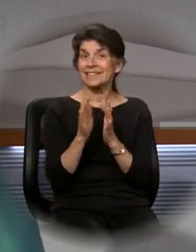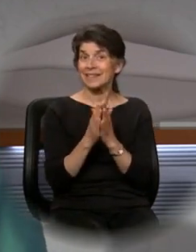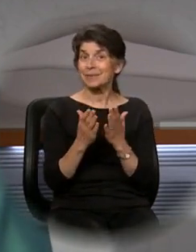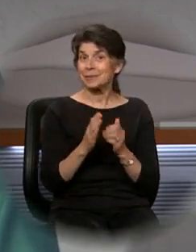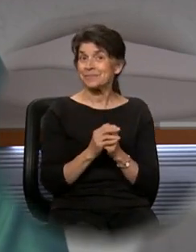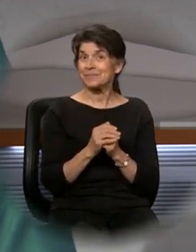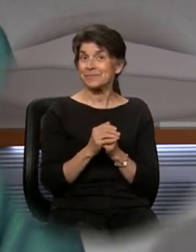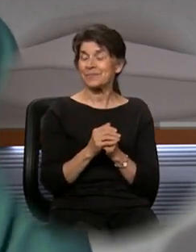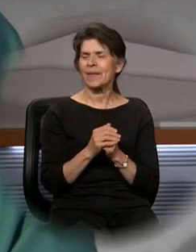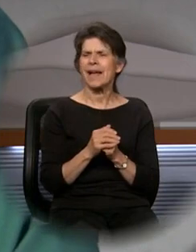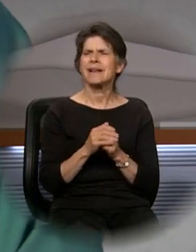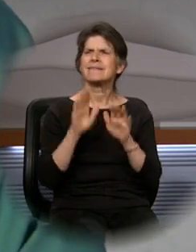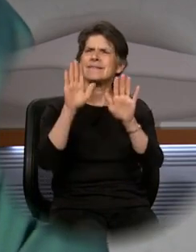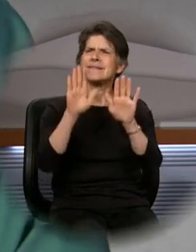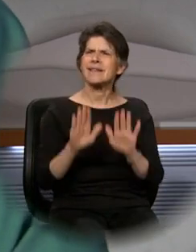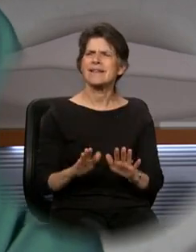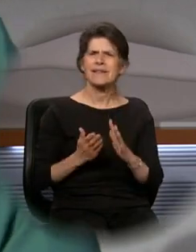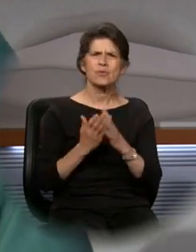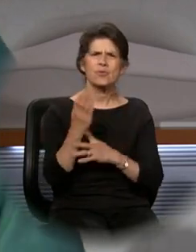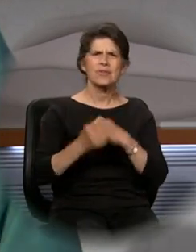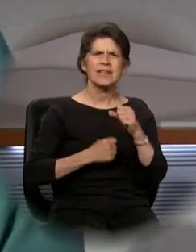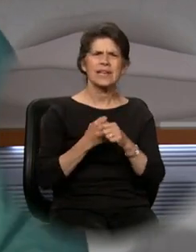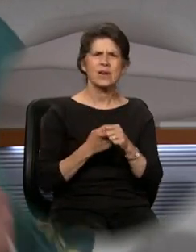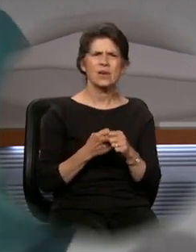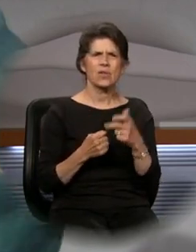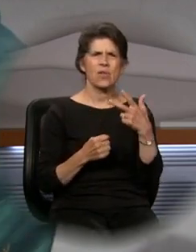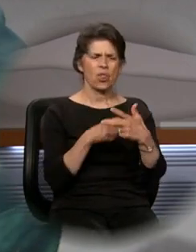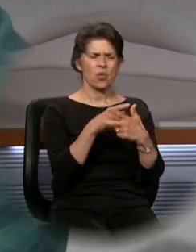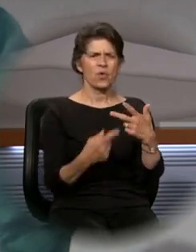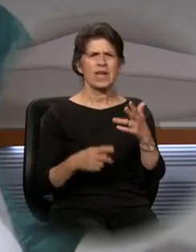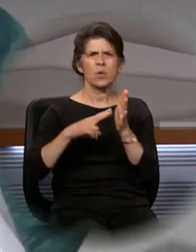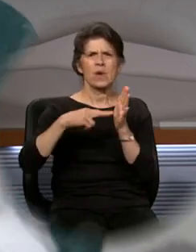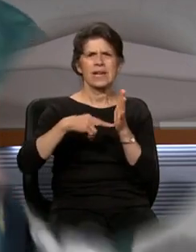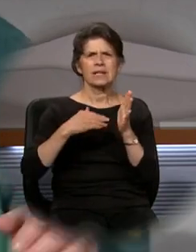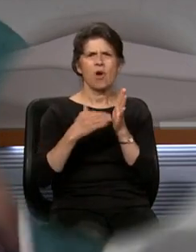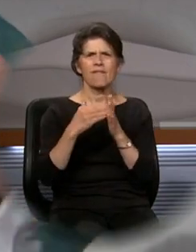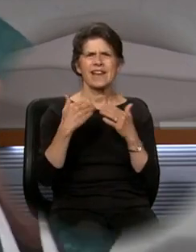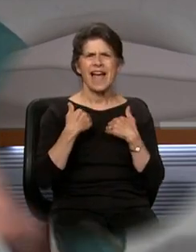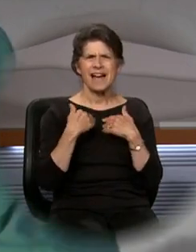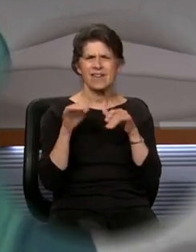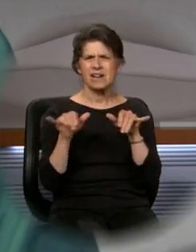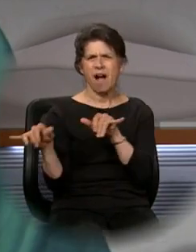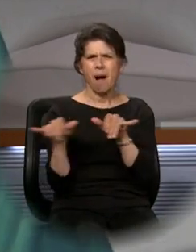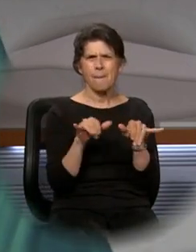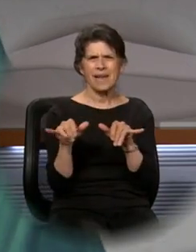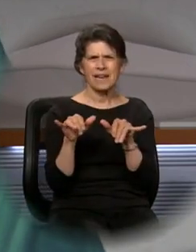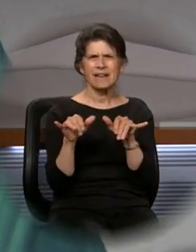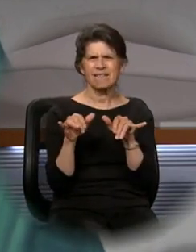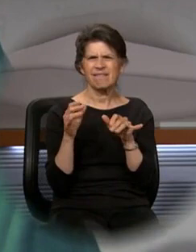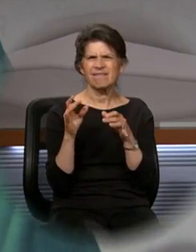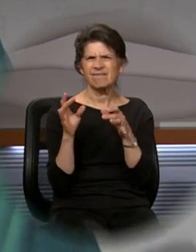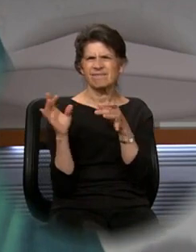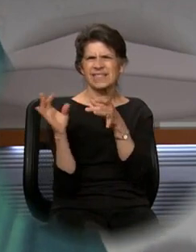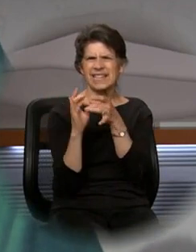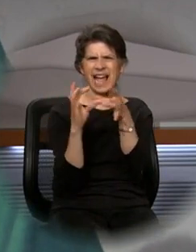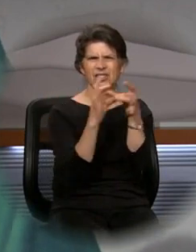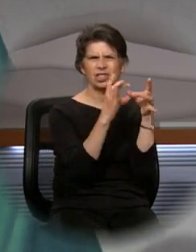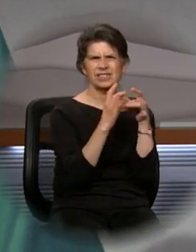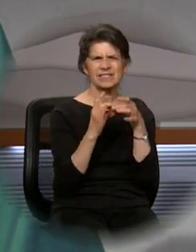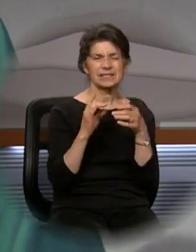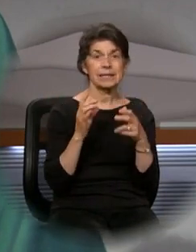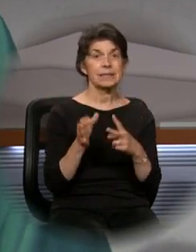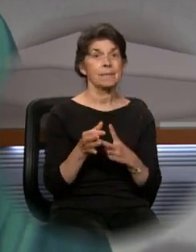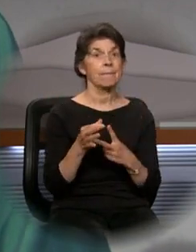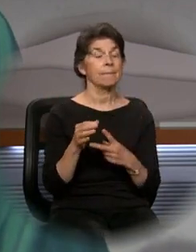on Sundays throughout the year, the three readings often have a common thread, especially the first reading and the Gospel.